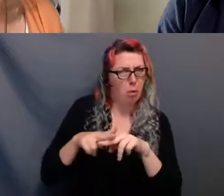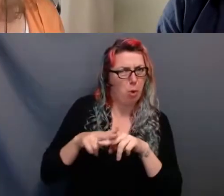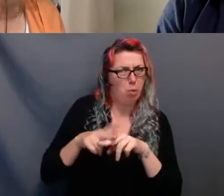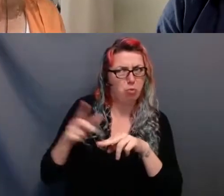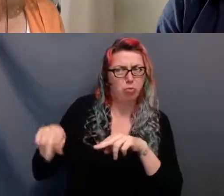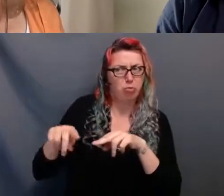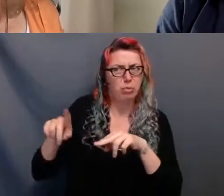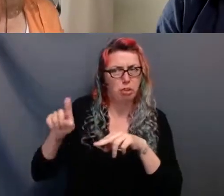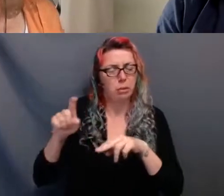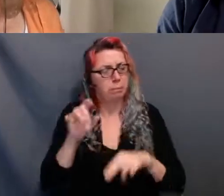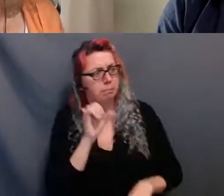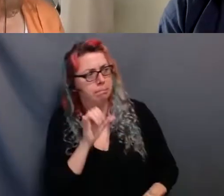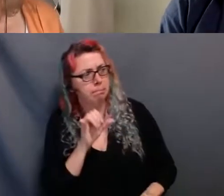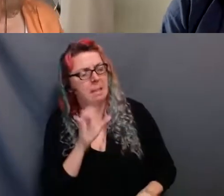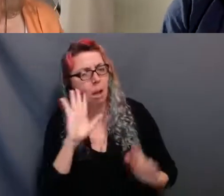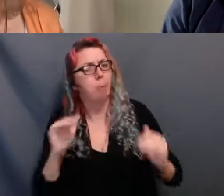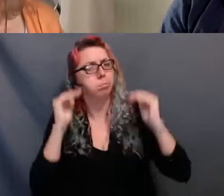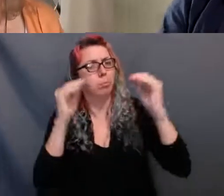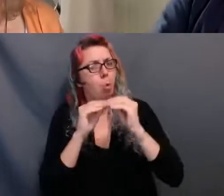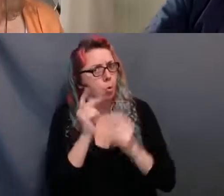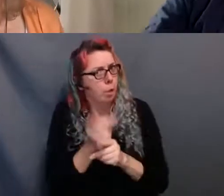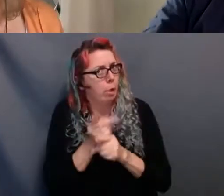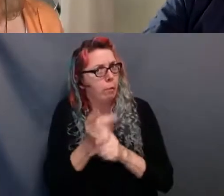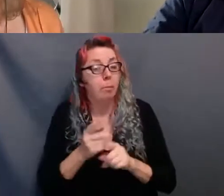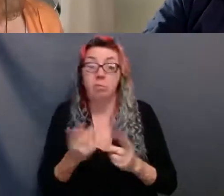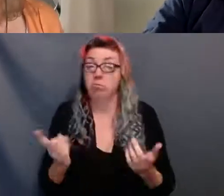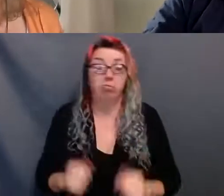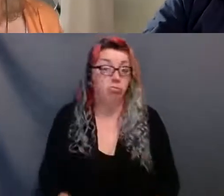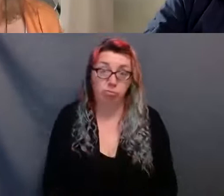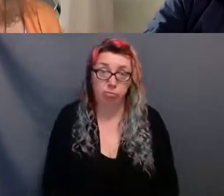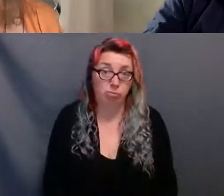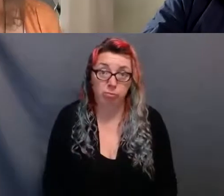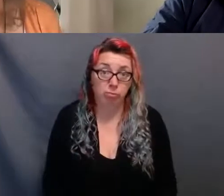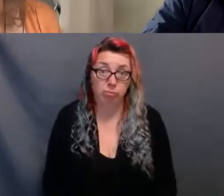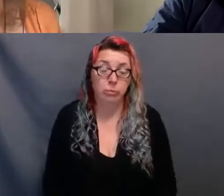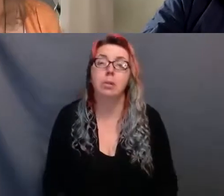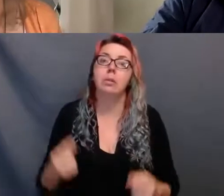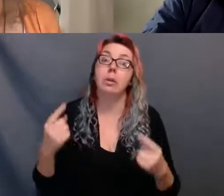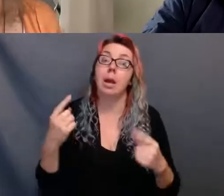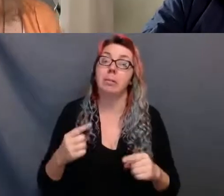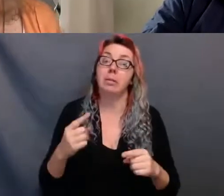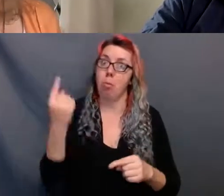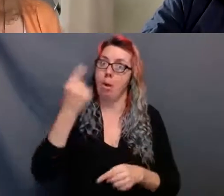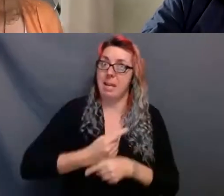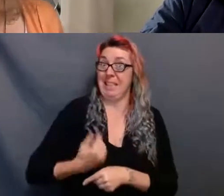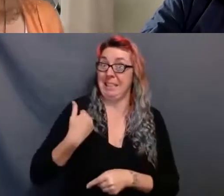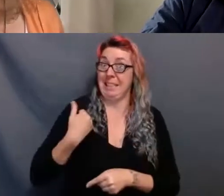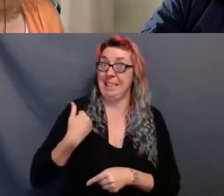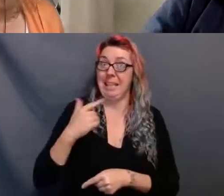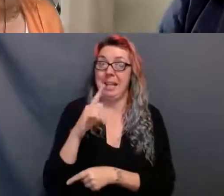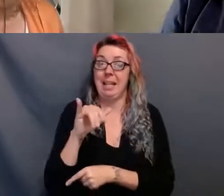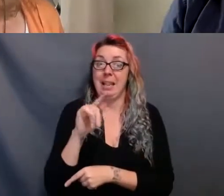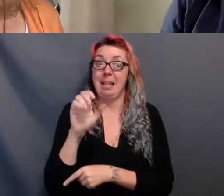Unfortunately, that is not the case. So on a day when Lytton was hotter than Saudi Arabia, a